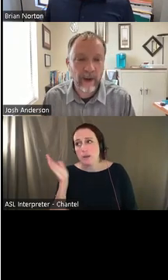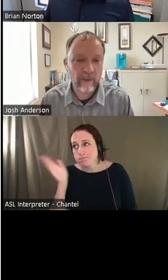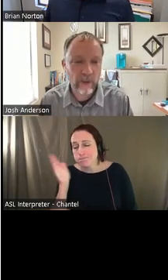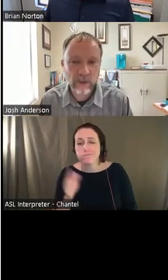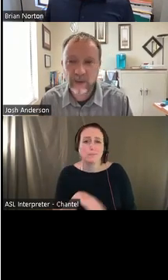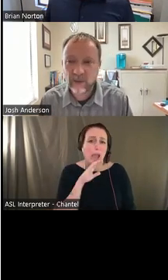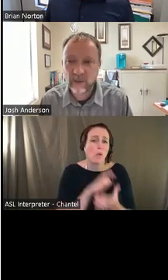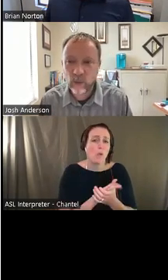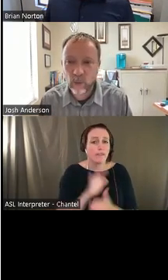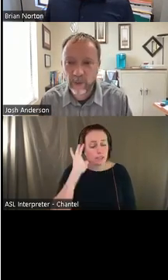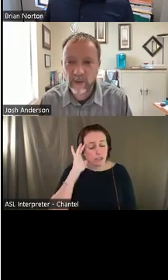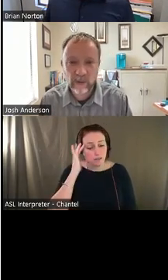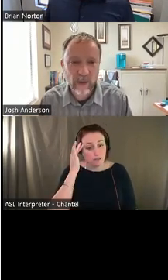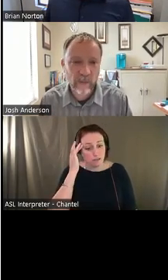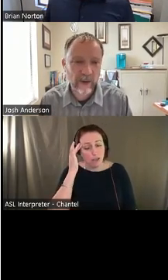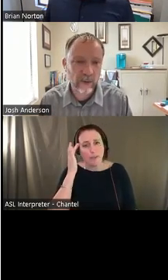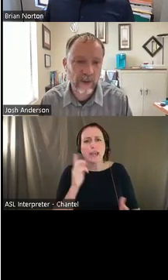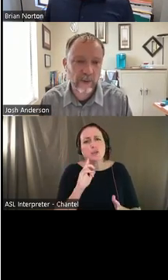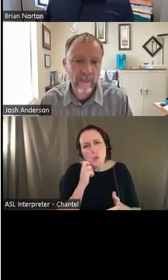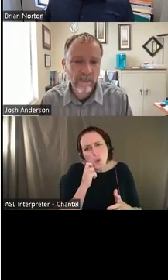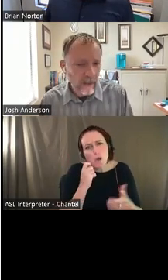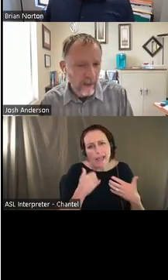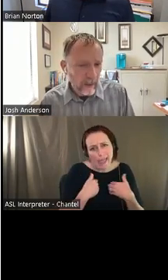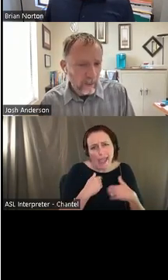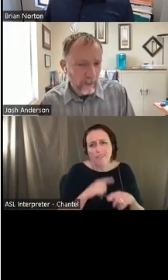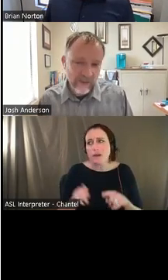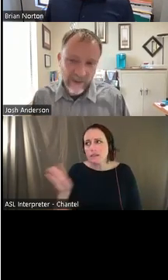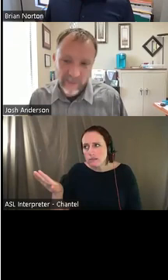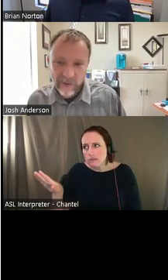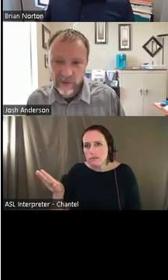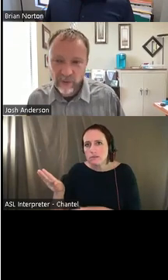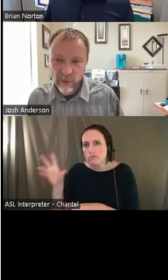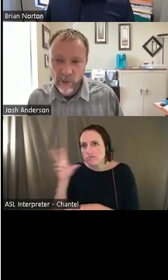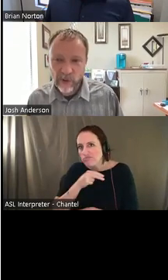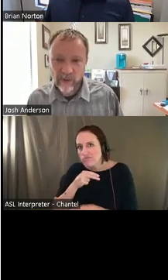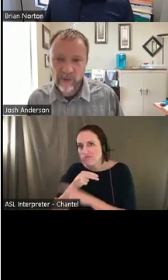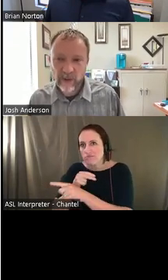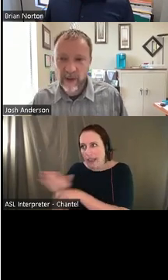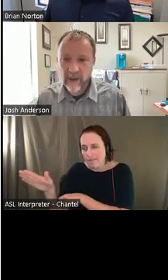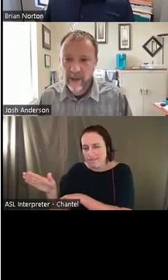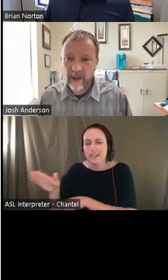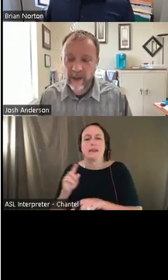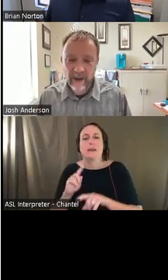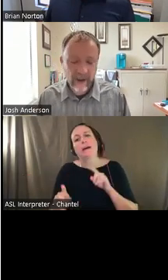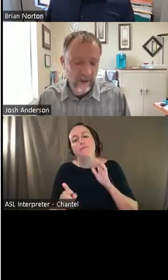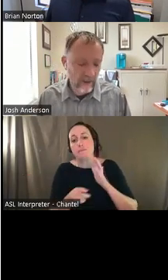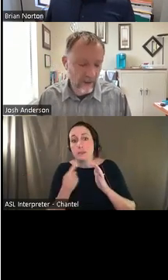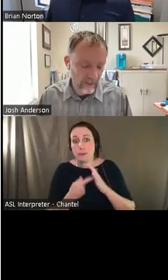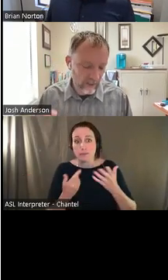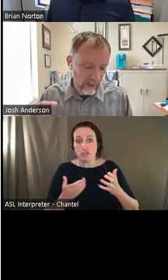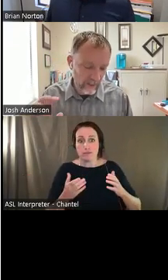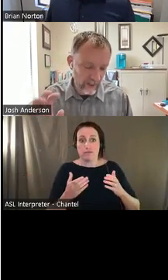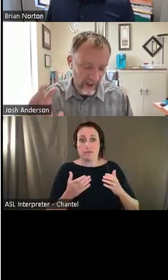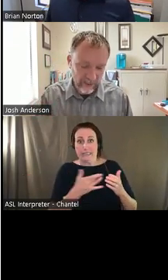hearing about it, even though she thinks it's cool, but you just talk about it too much. But sometimes it's just consumer goods. and